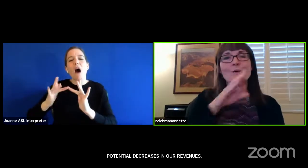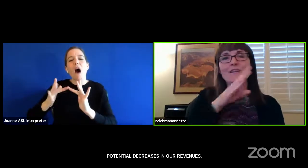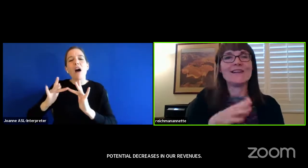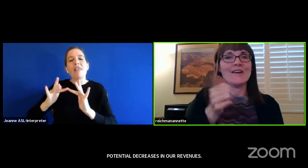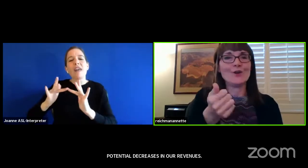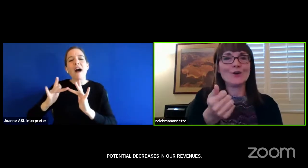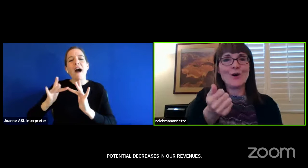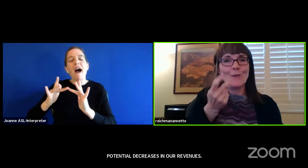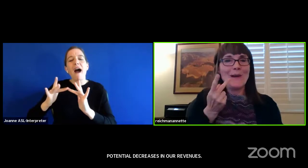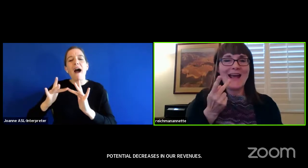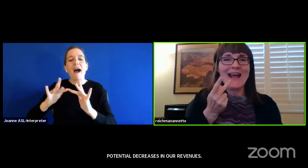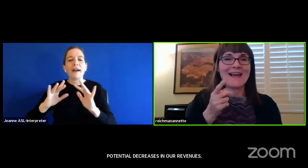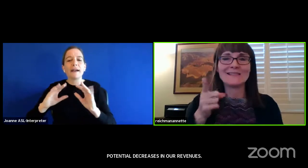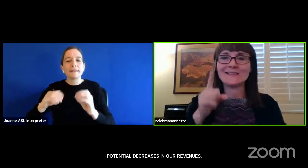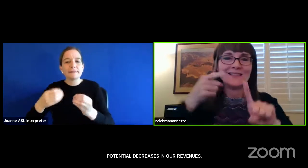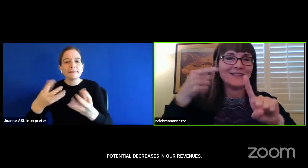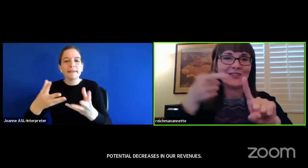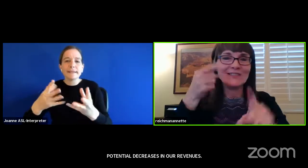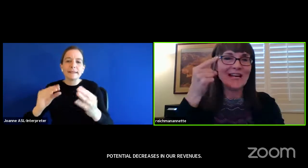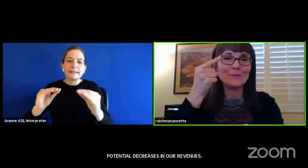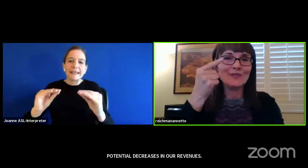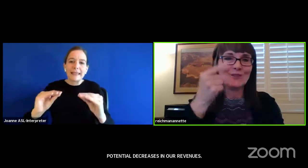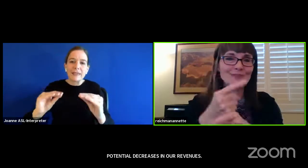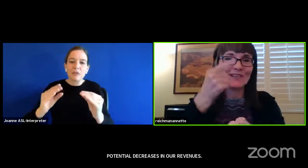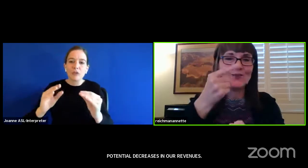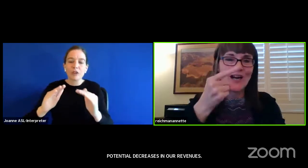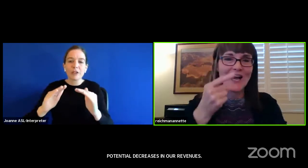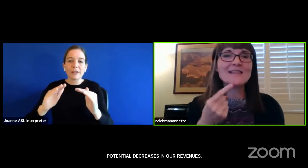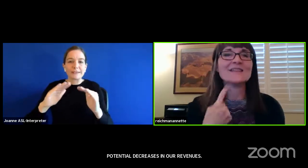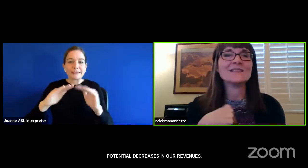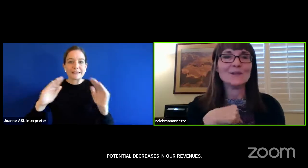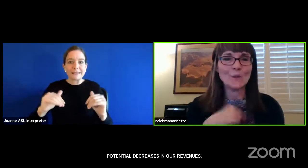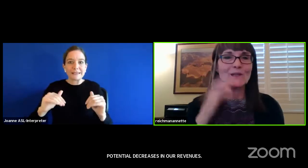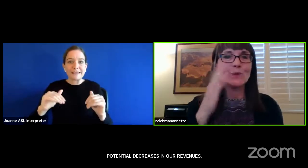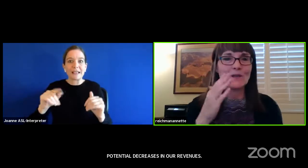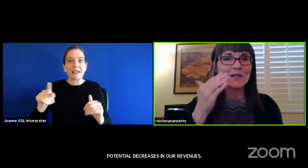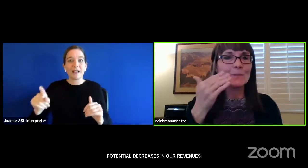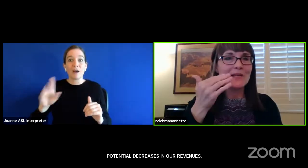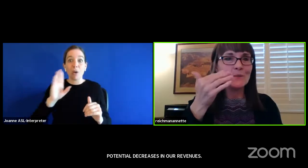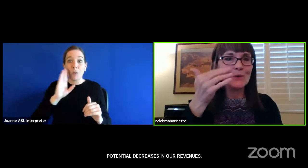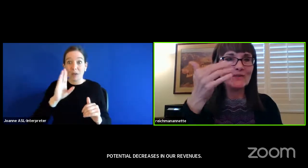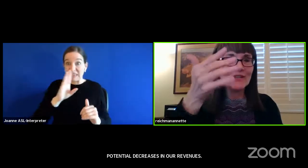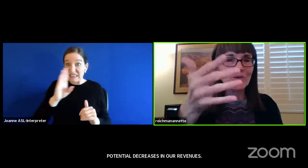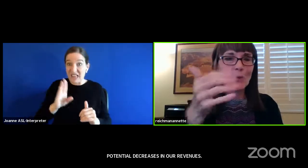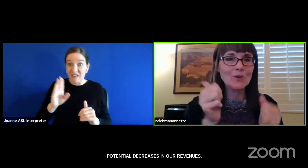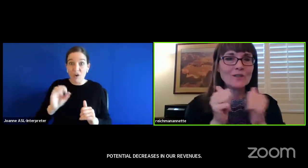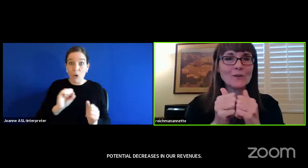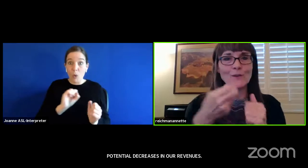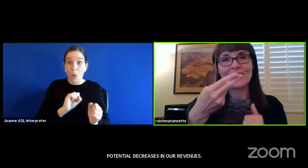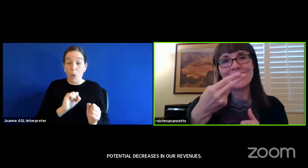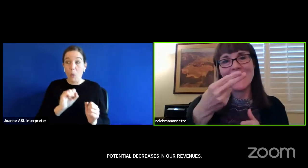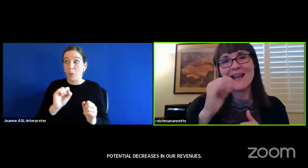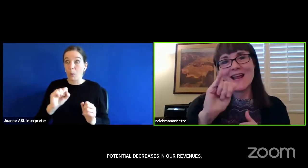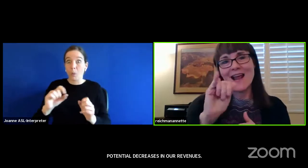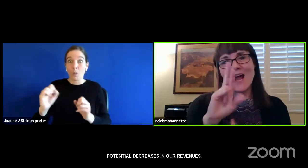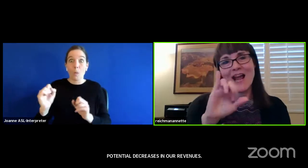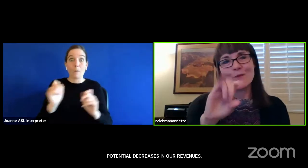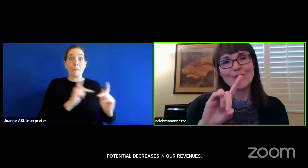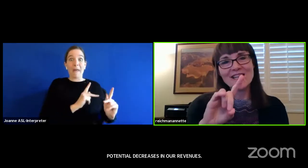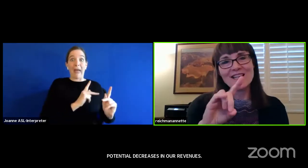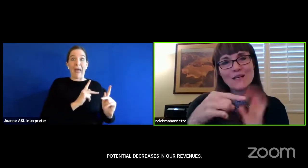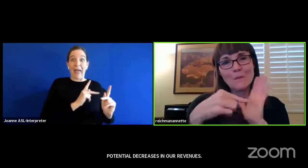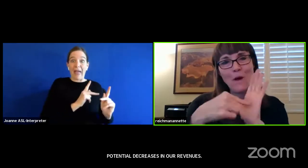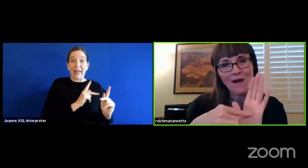we will never go back. She's absolutely right. We will be moving forward with a